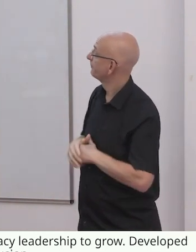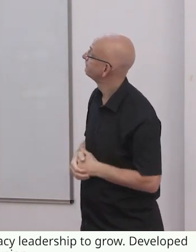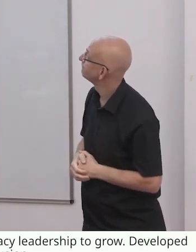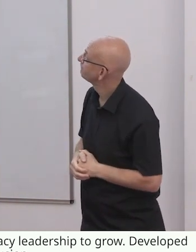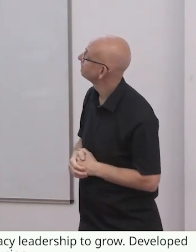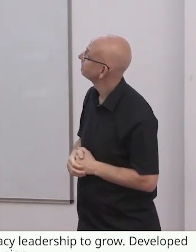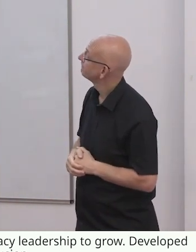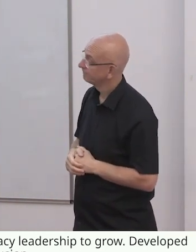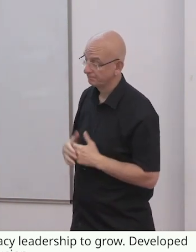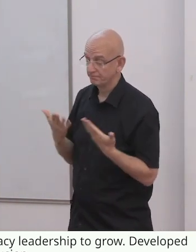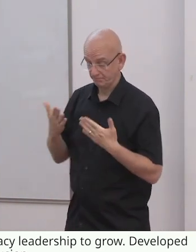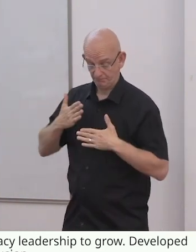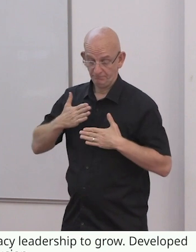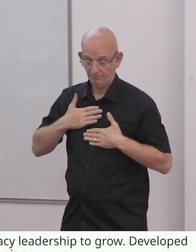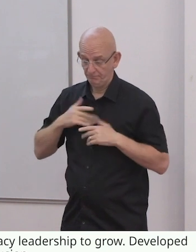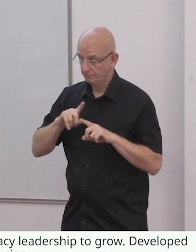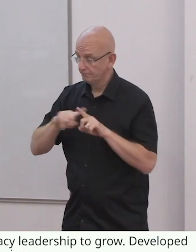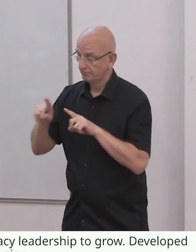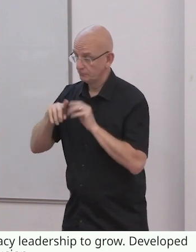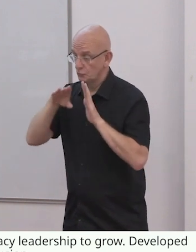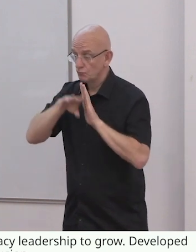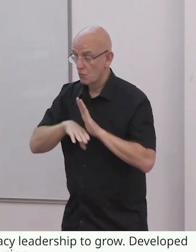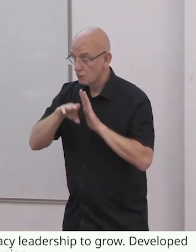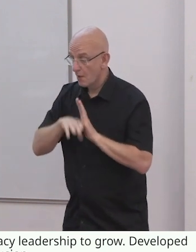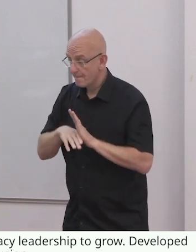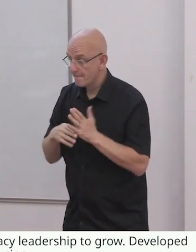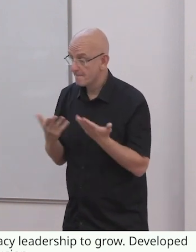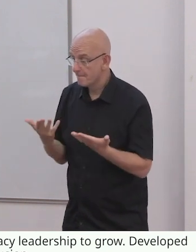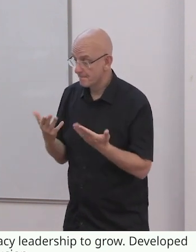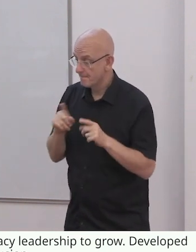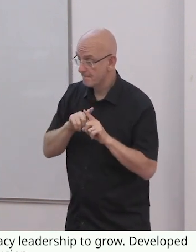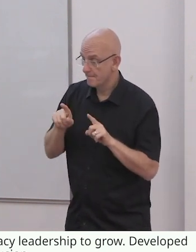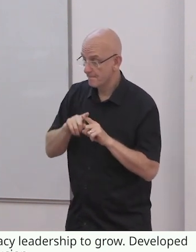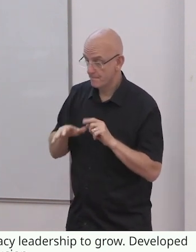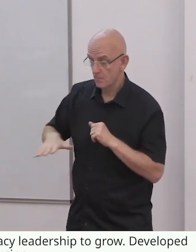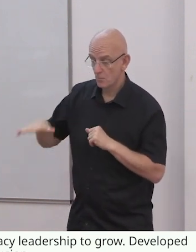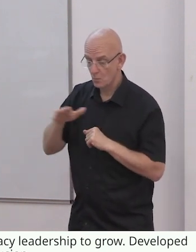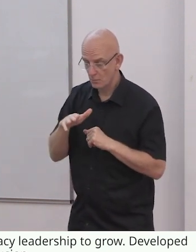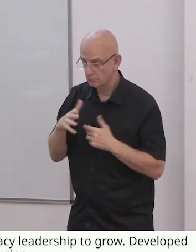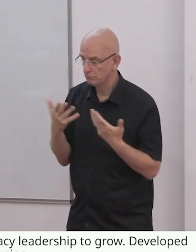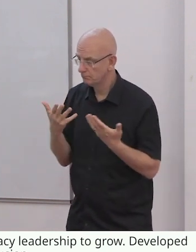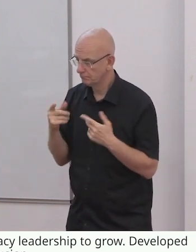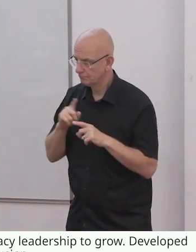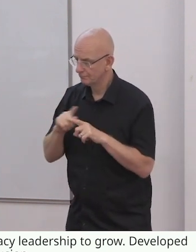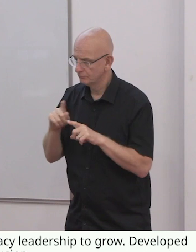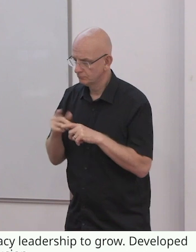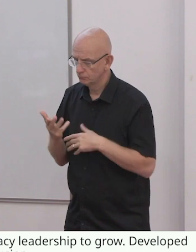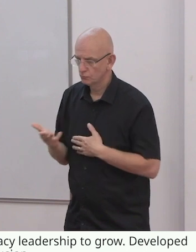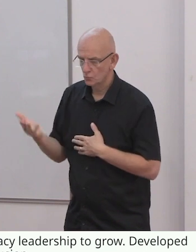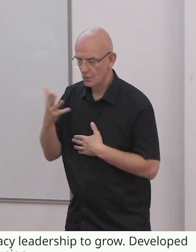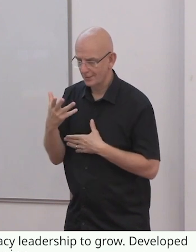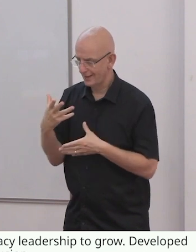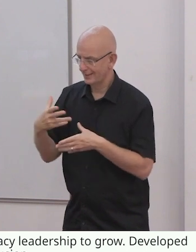The main programs of Inclusion International are the Catalyst for Inclusive Education program